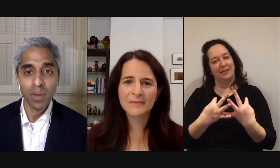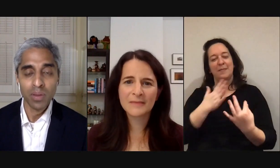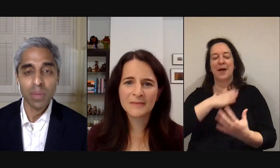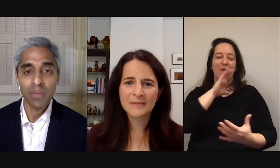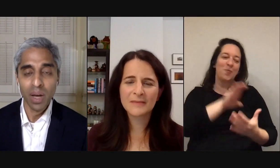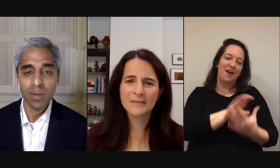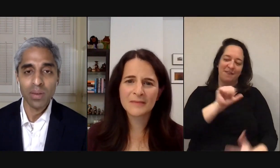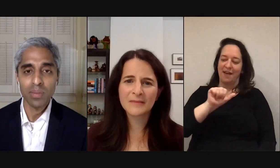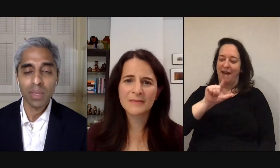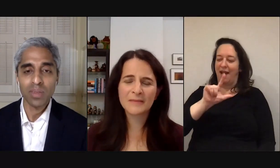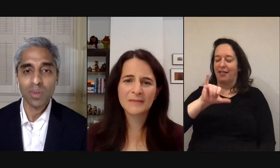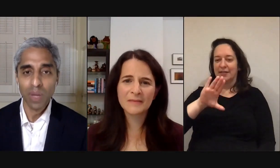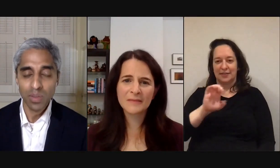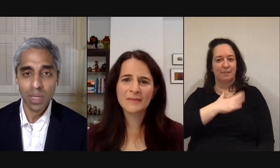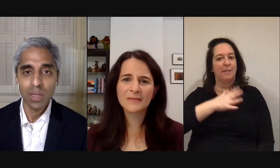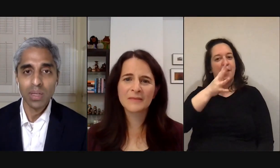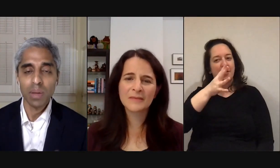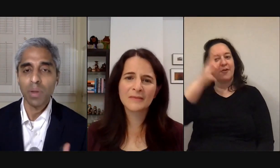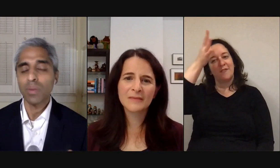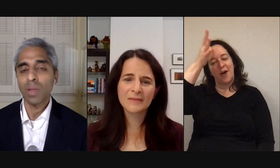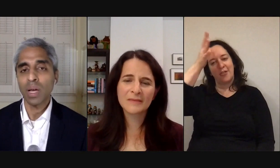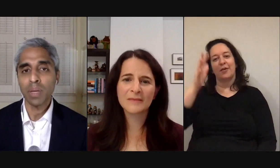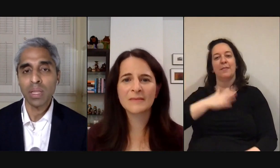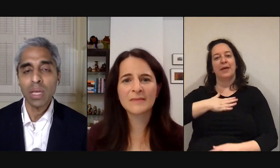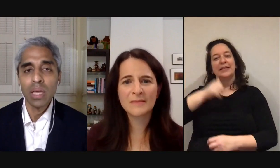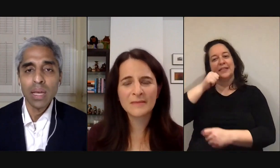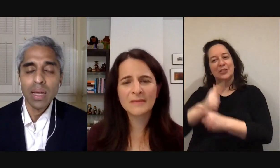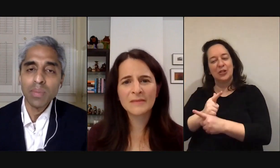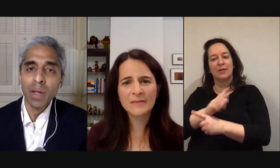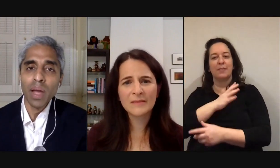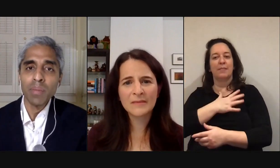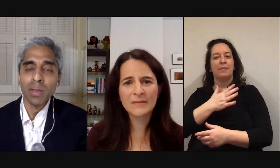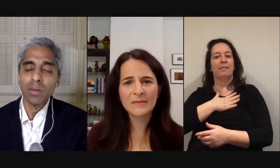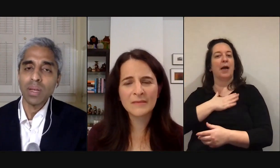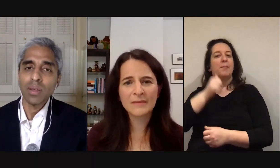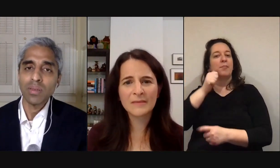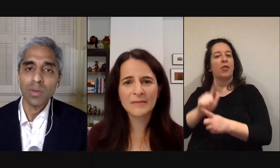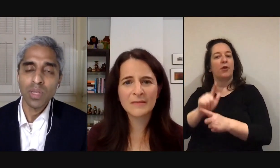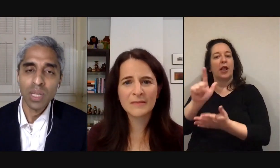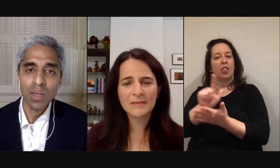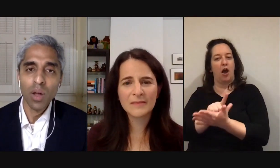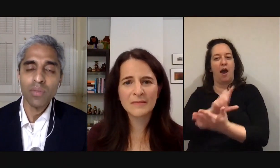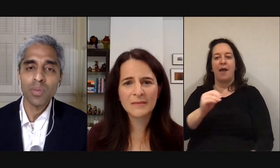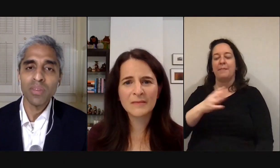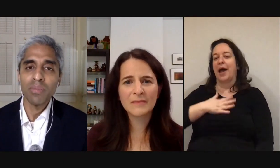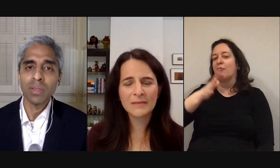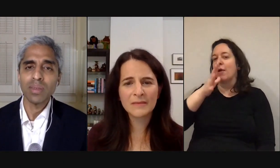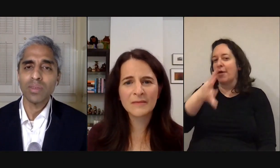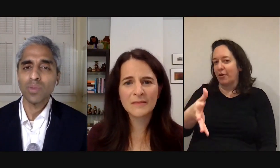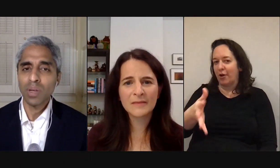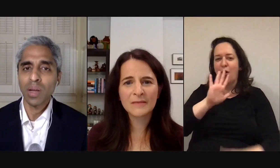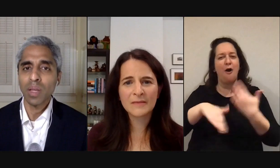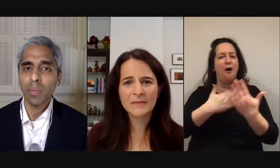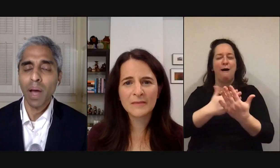to my mother to my father to my sister rashmi to my brother amir and to my grandmother sarojini all of whom have